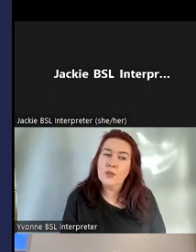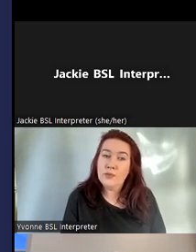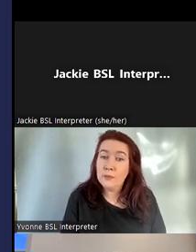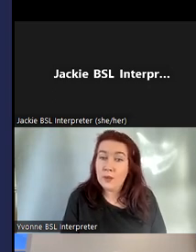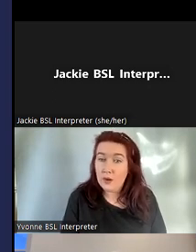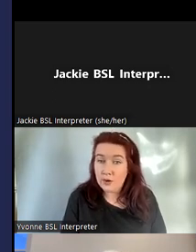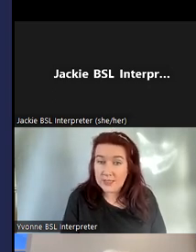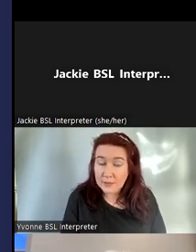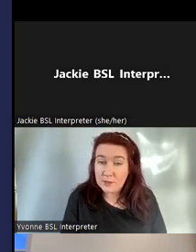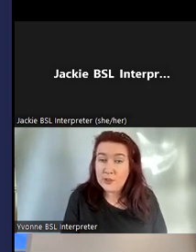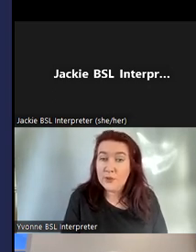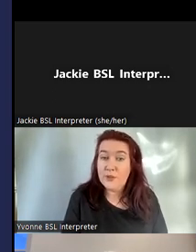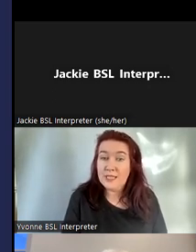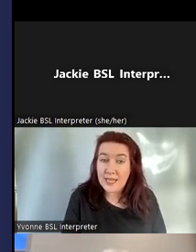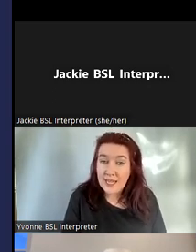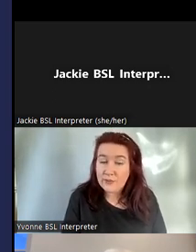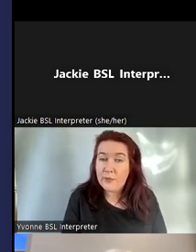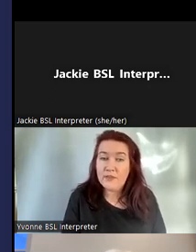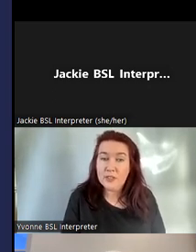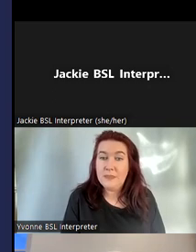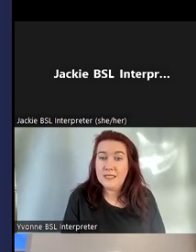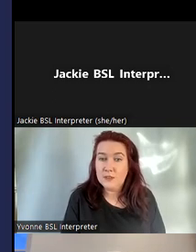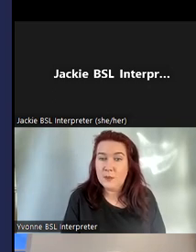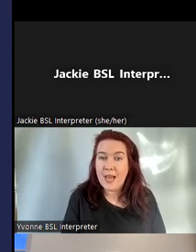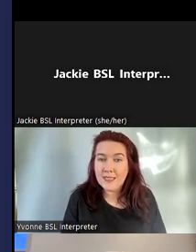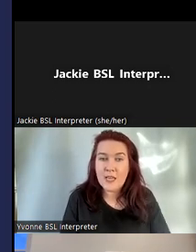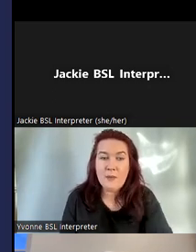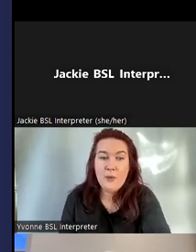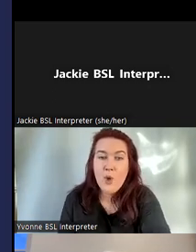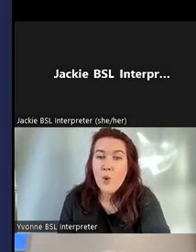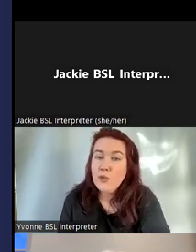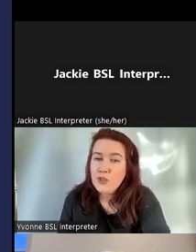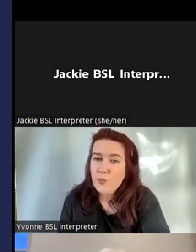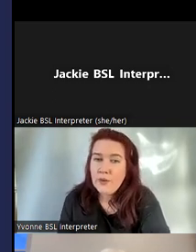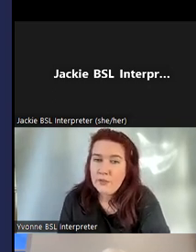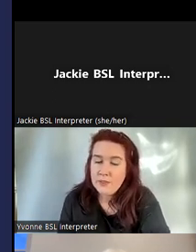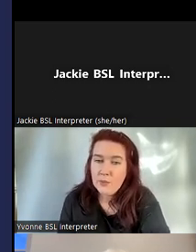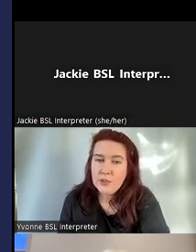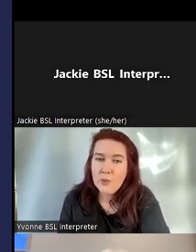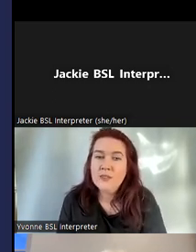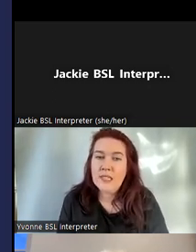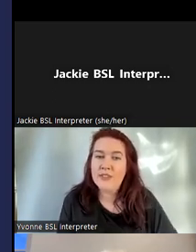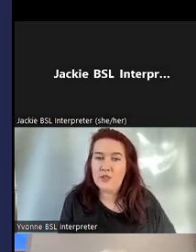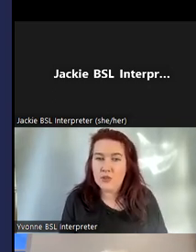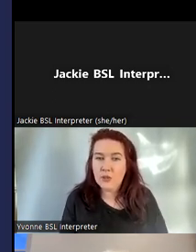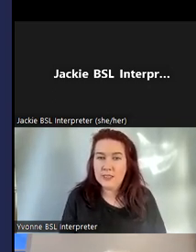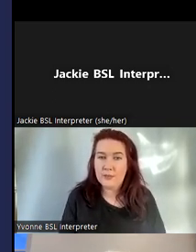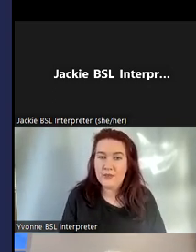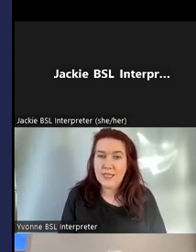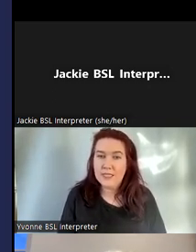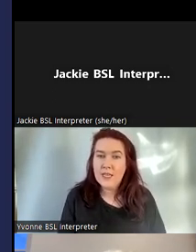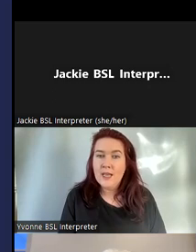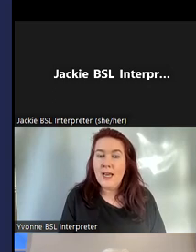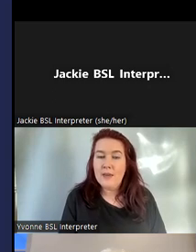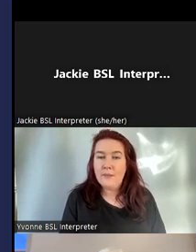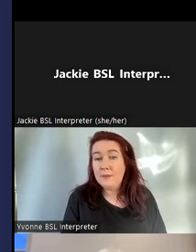So from our establishment in 2008 from our first meetings we asked Deaf people what do you want from us? What do you want Deaf History Scotland to